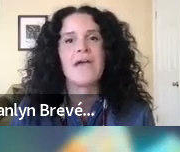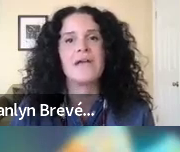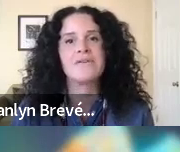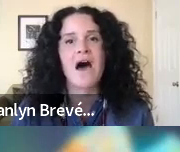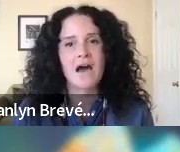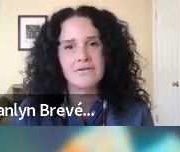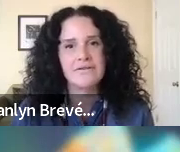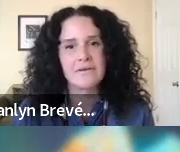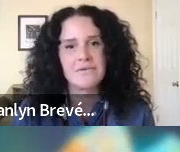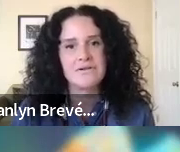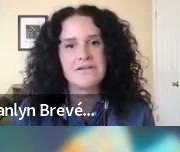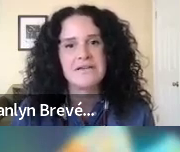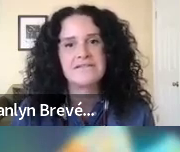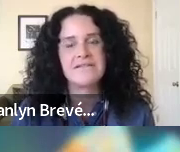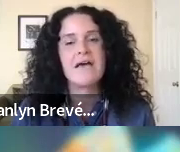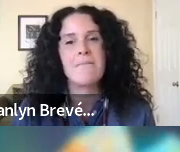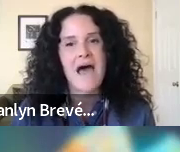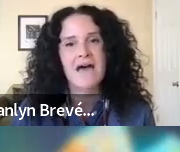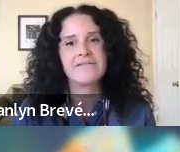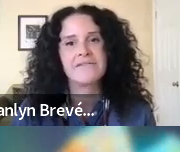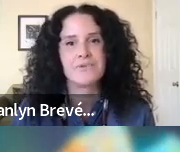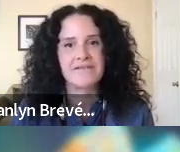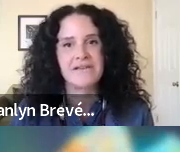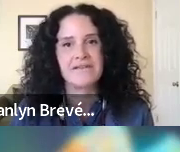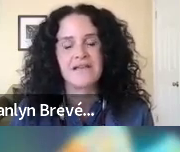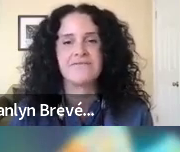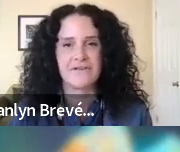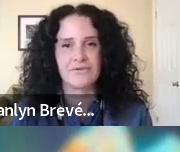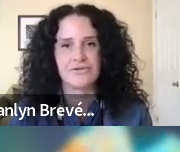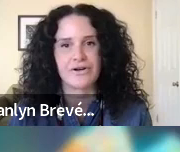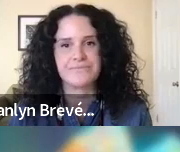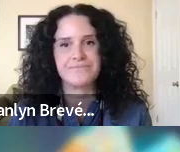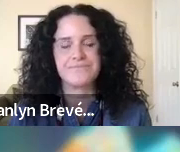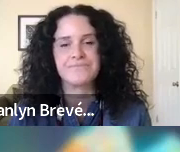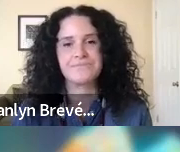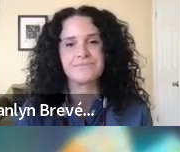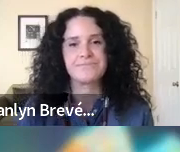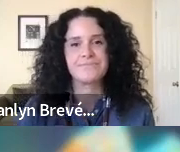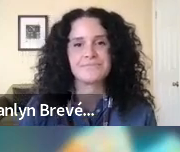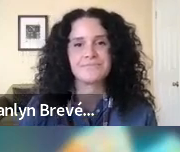We aim to honor these communities, past, present, and future.